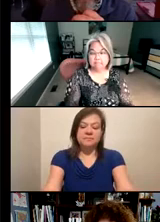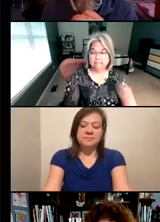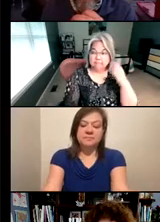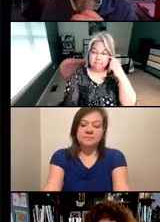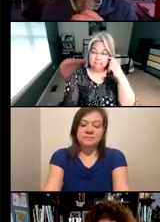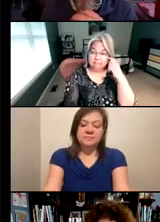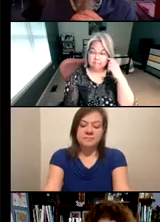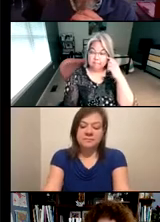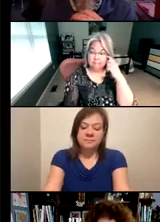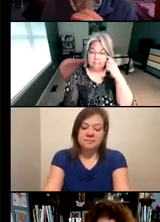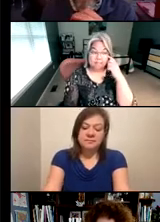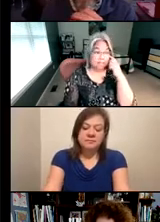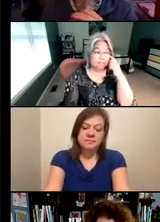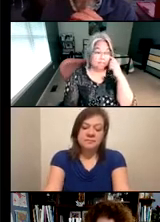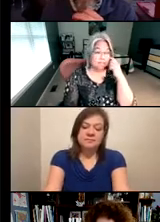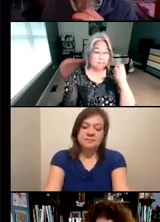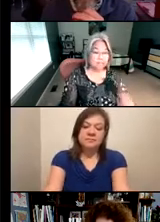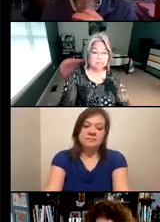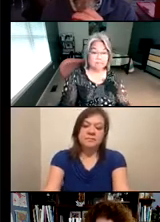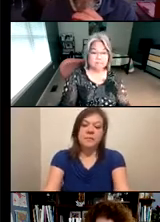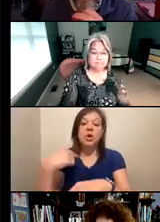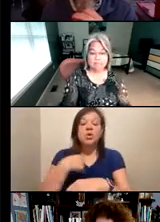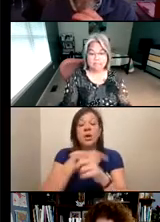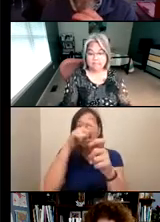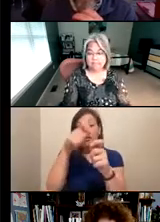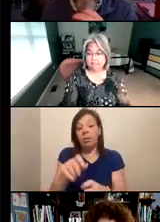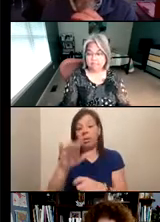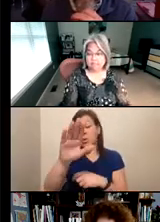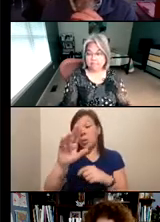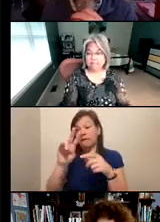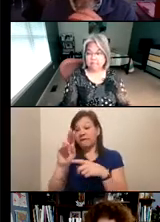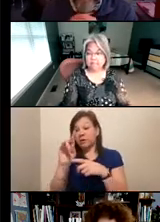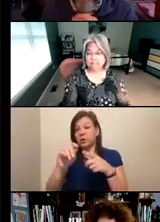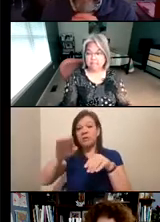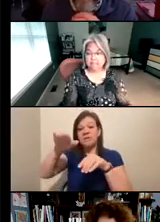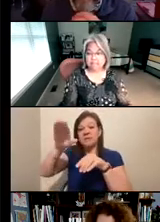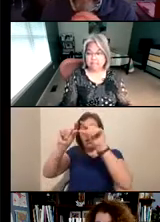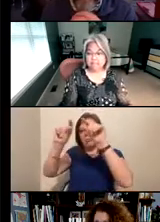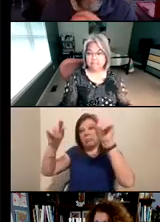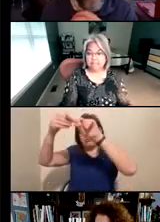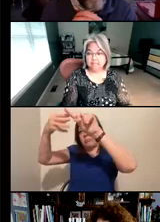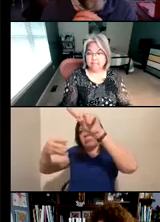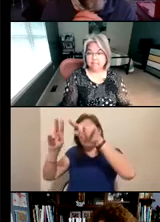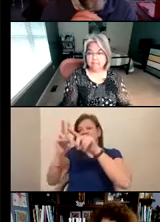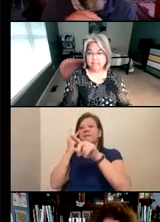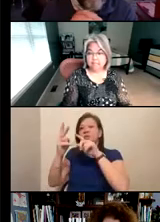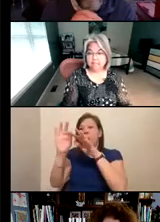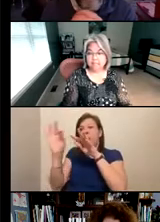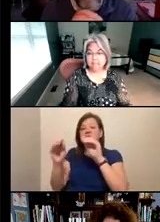You can adjust your view by selecting View Options in the top panel. You may also expand your view to a full screen.